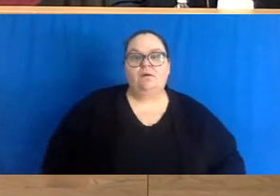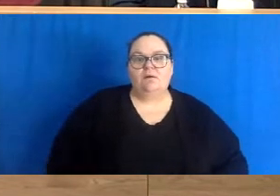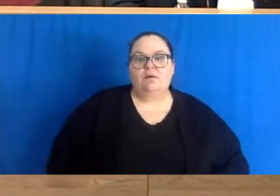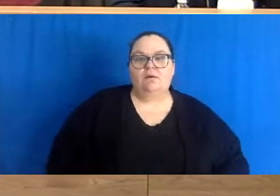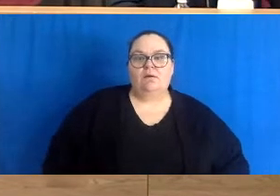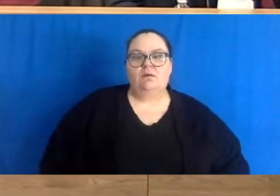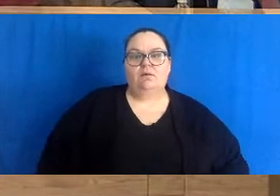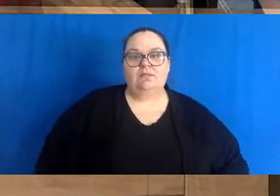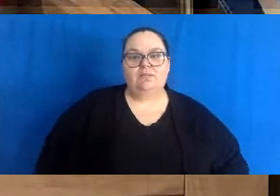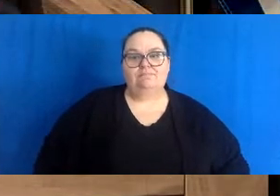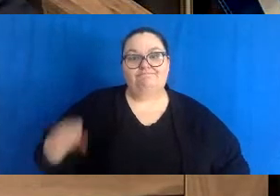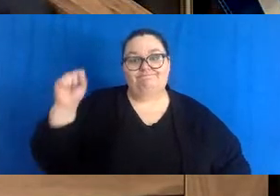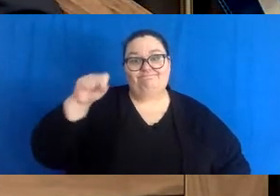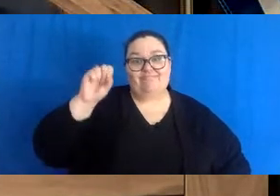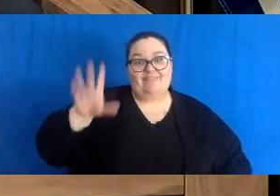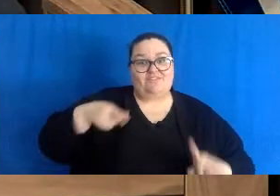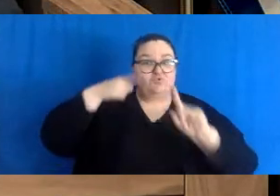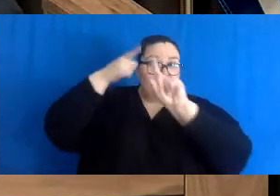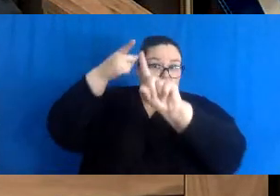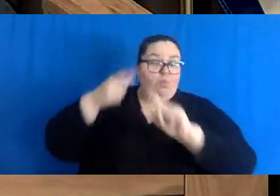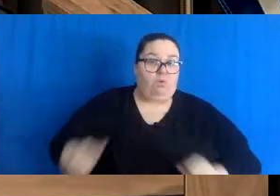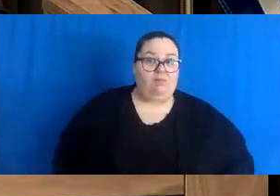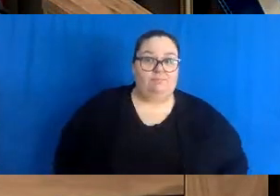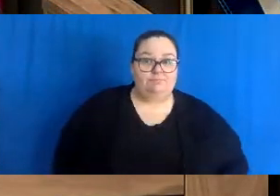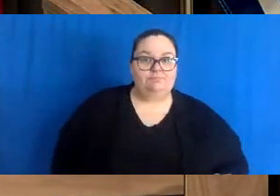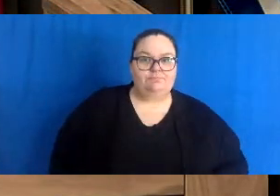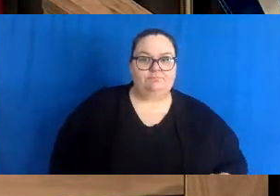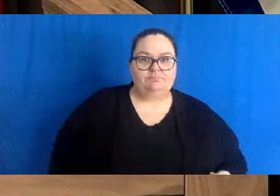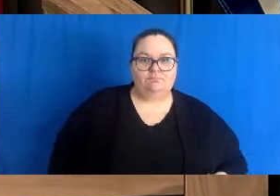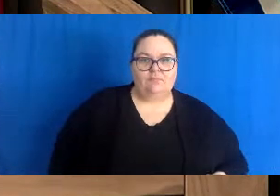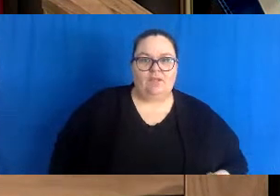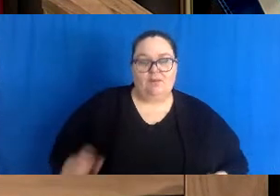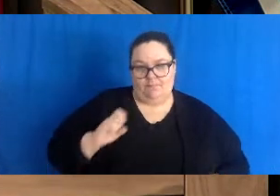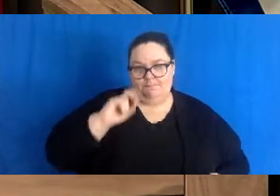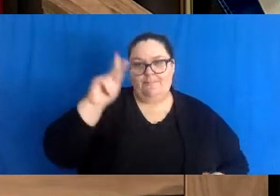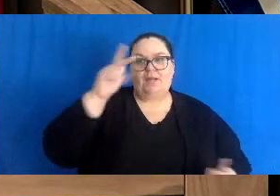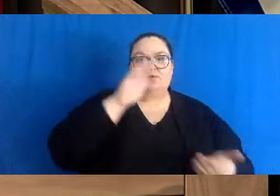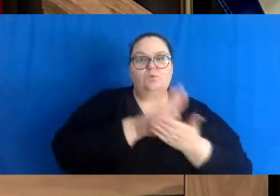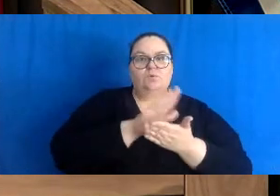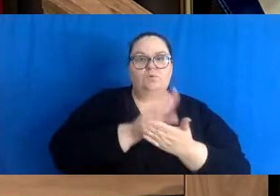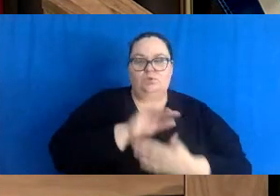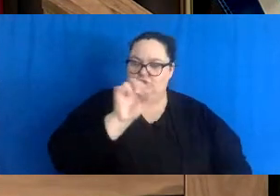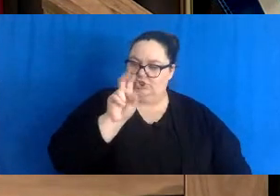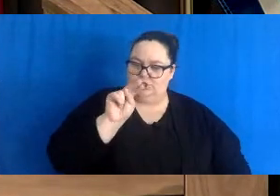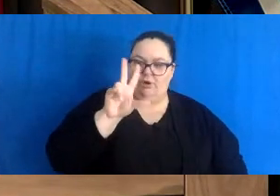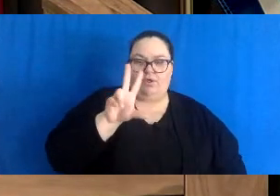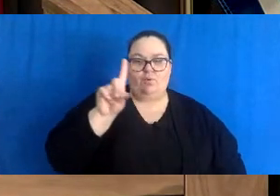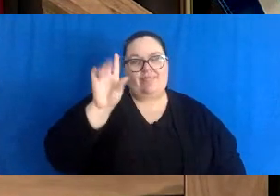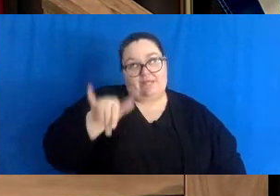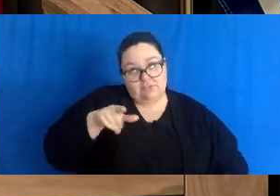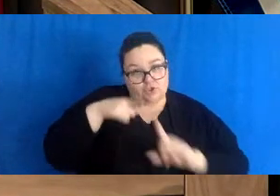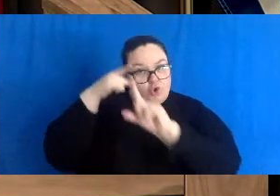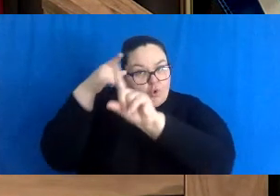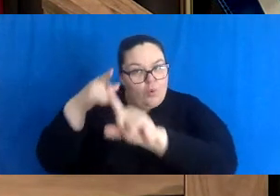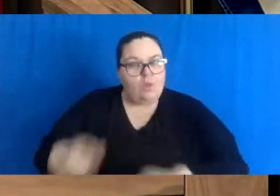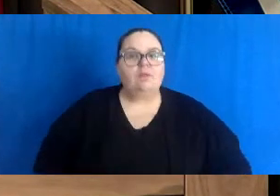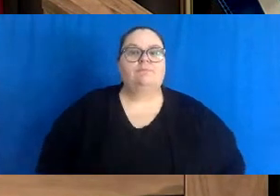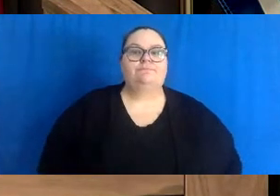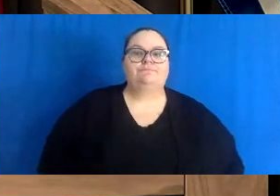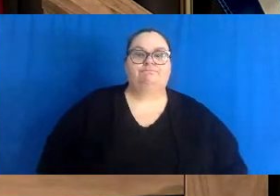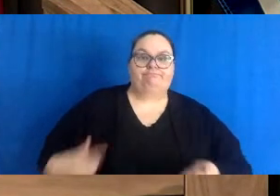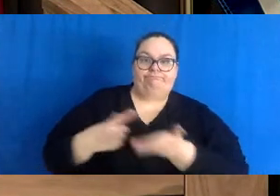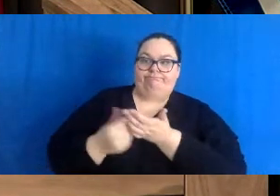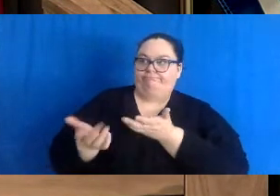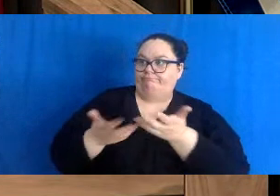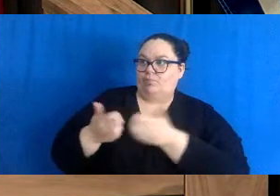Because, yes, that is our target, is that we would be able to return to school on January 31st. And, you know, I've spoken to the minister